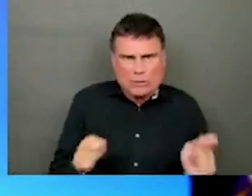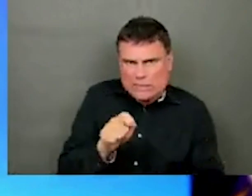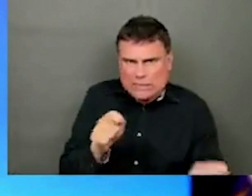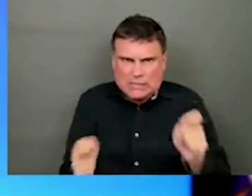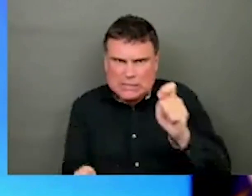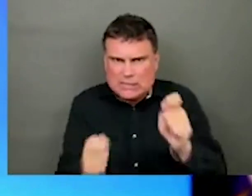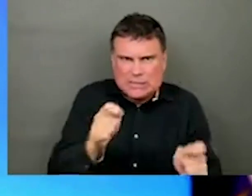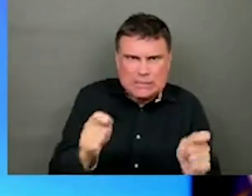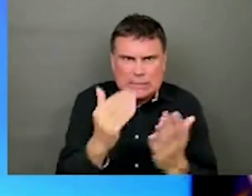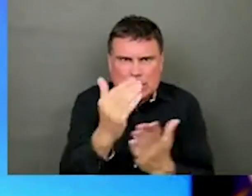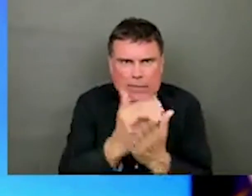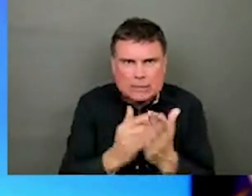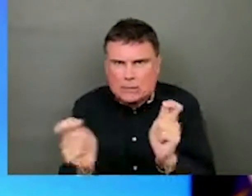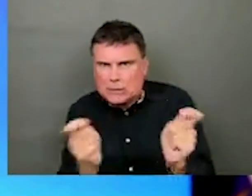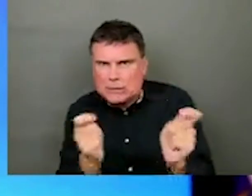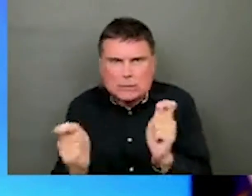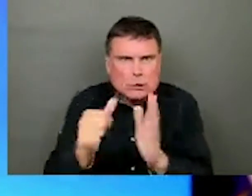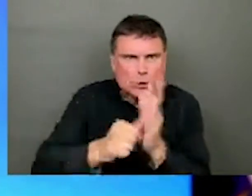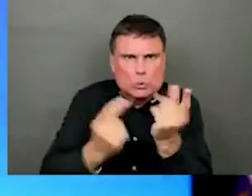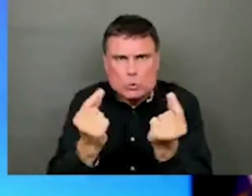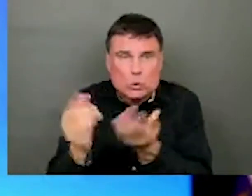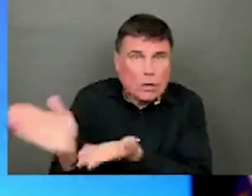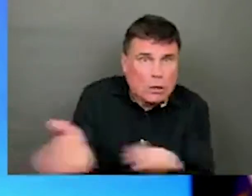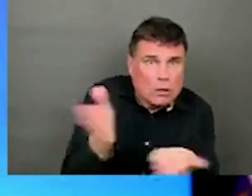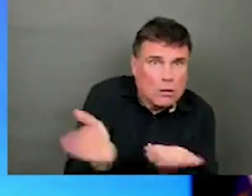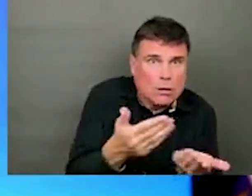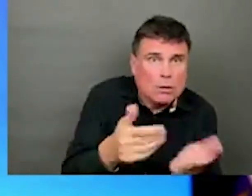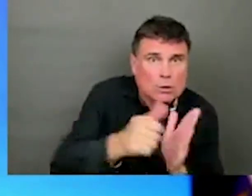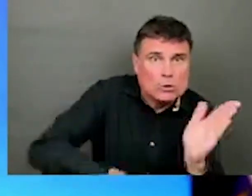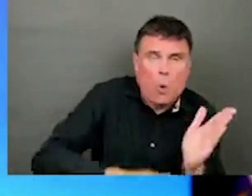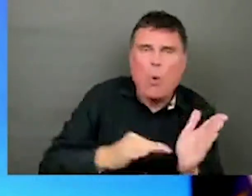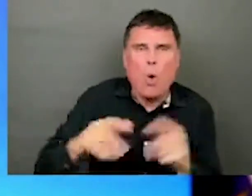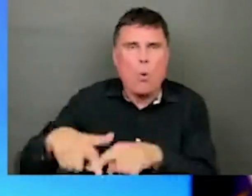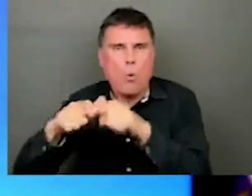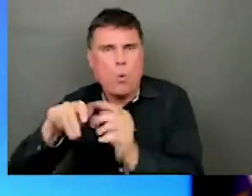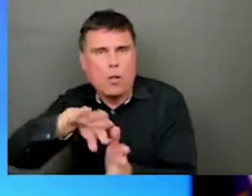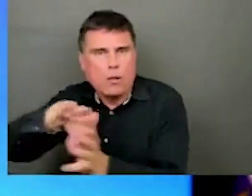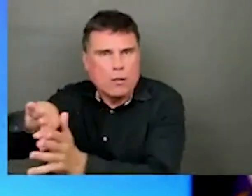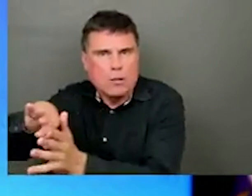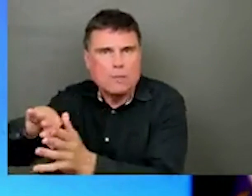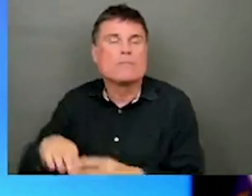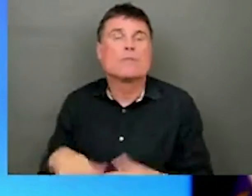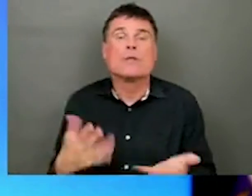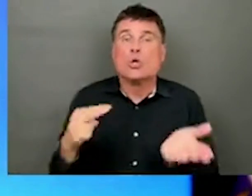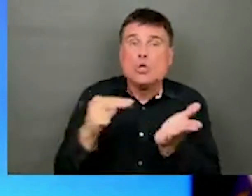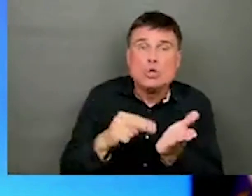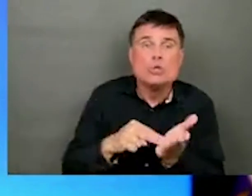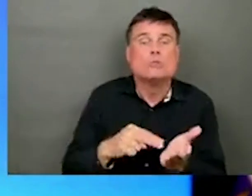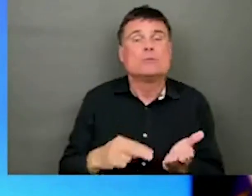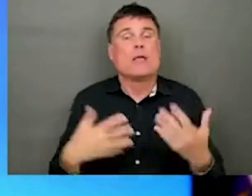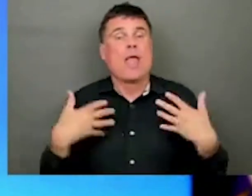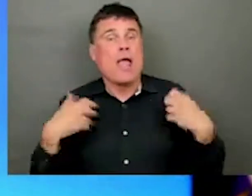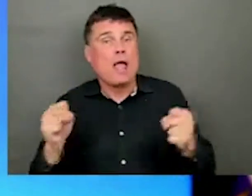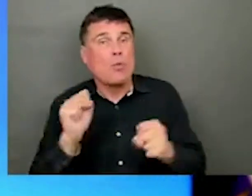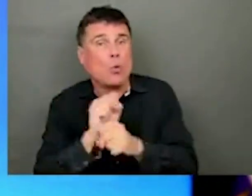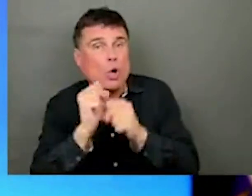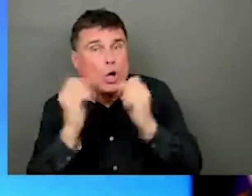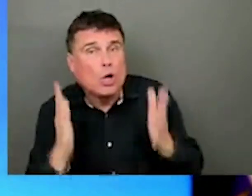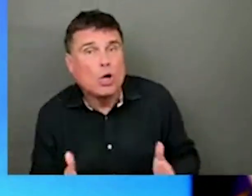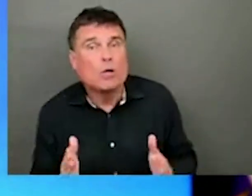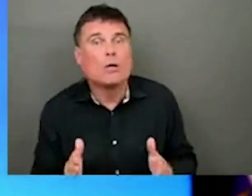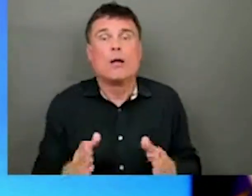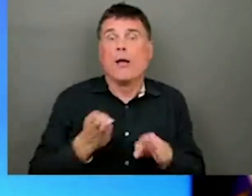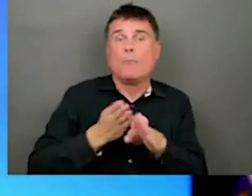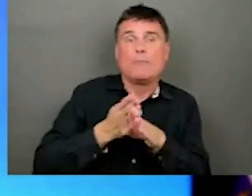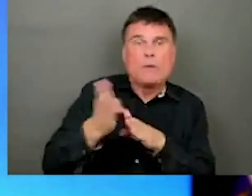that job wasn't done by me. was done by surgeons and nurses and healthcare workers and health sciences professionals across the system.